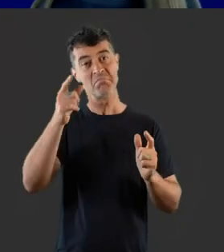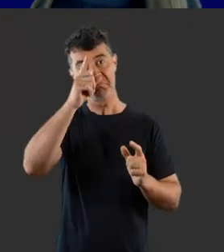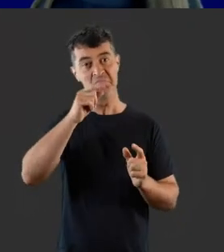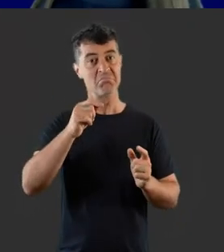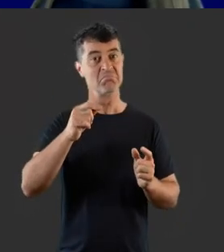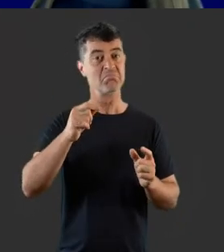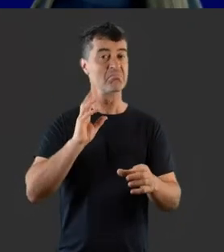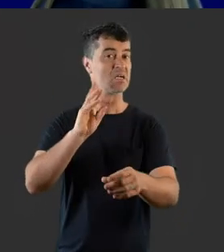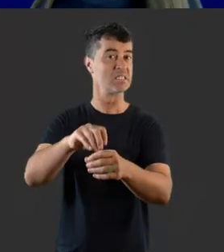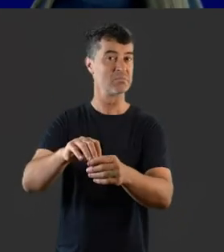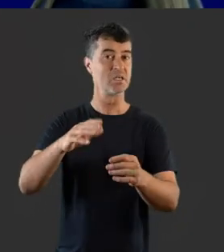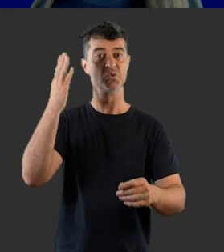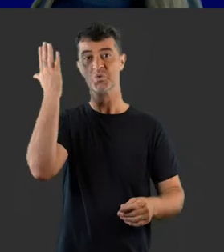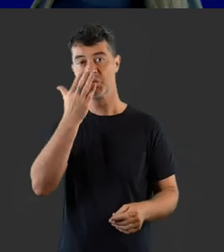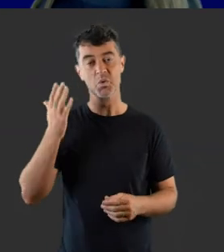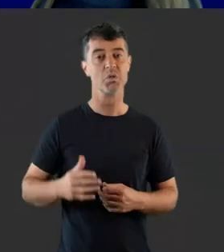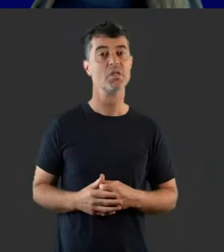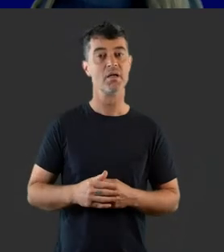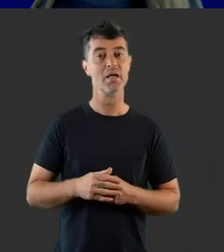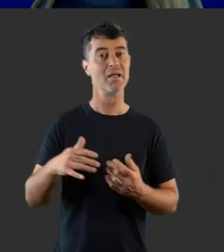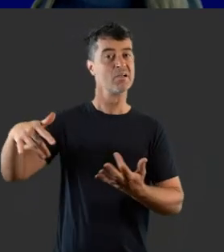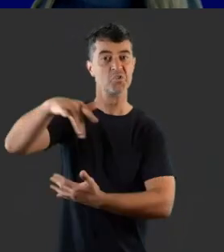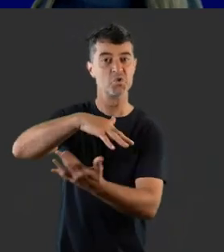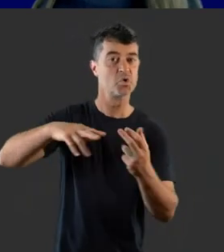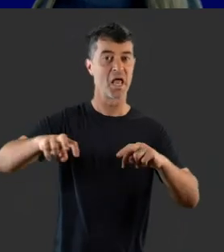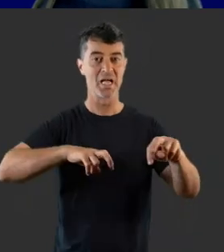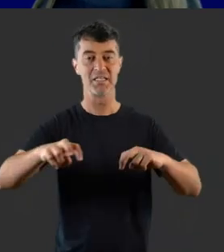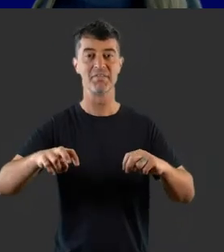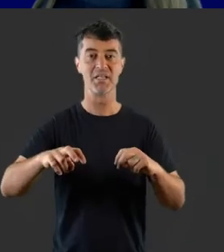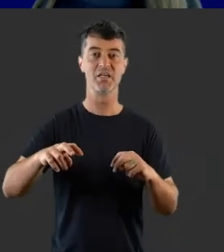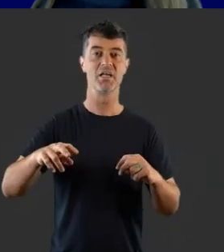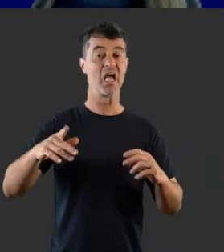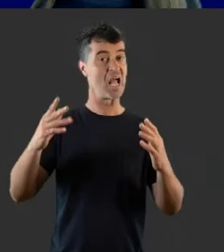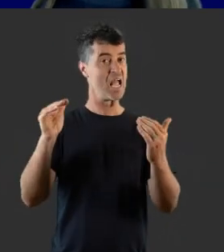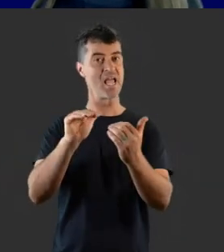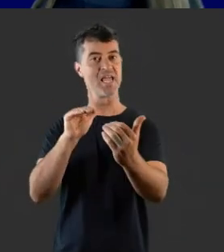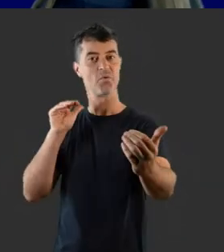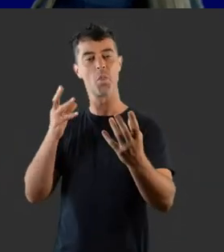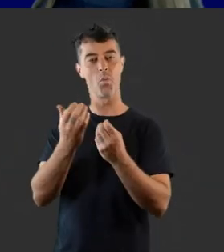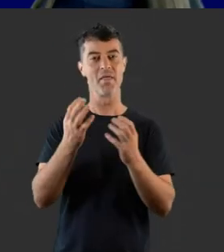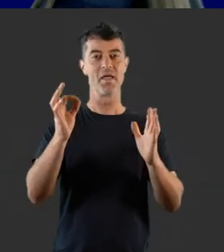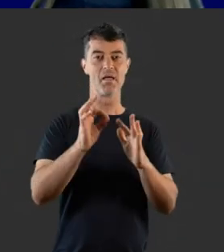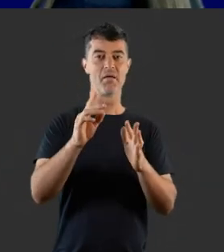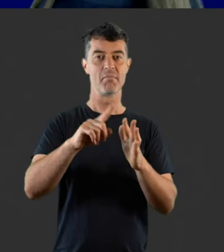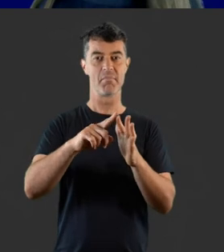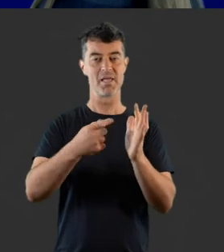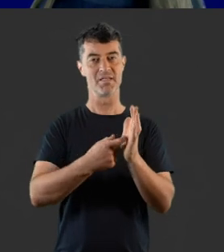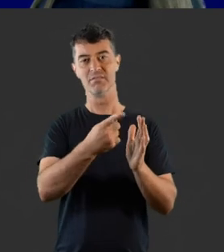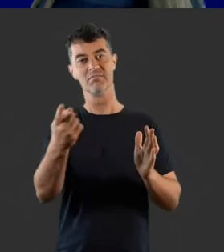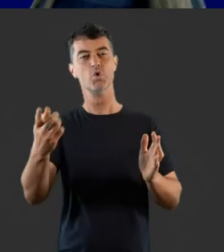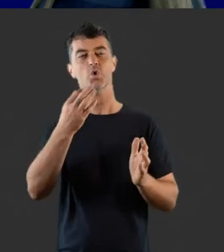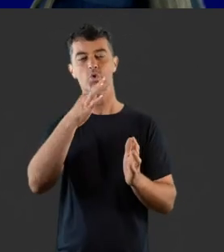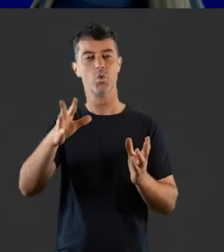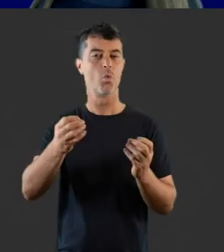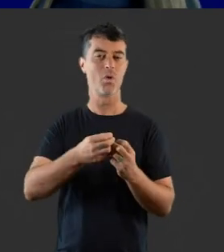special education and sign language may be able to participate at school and in social activities on an equal